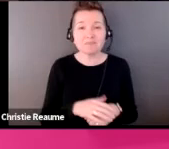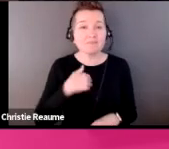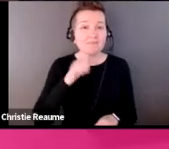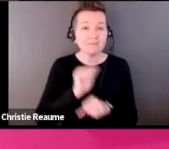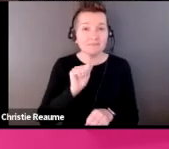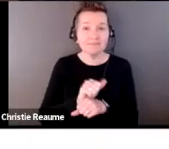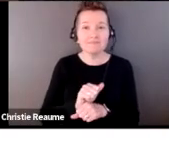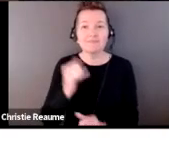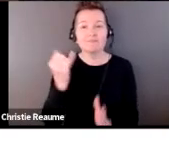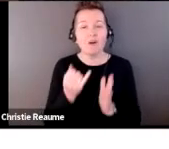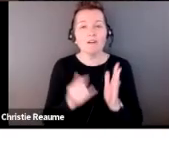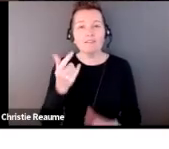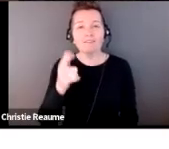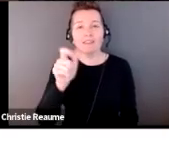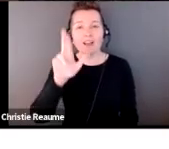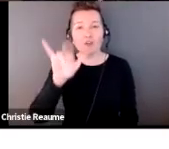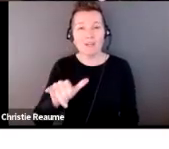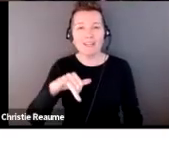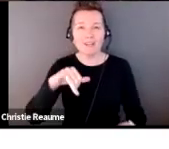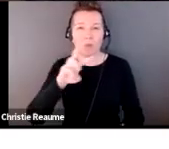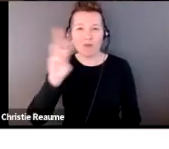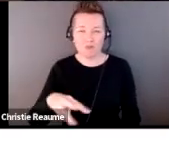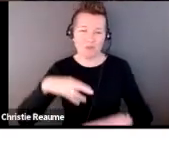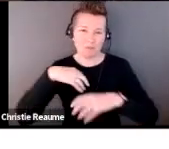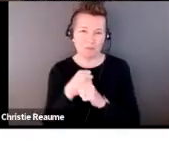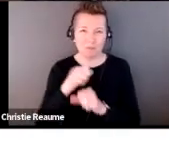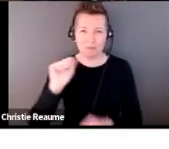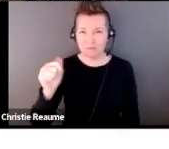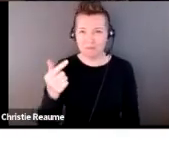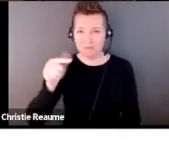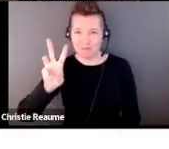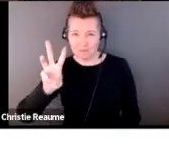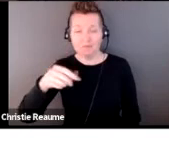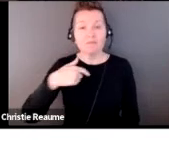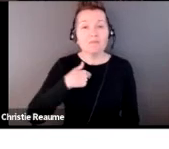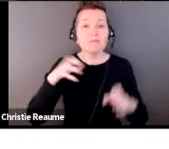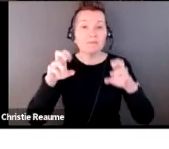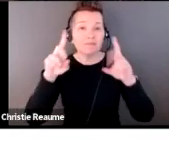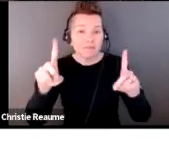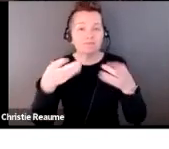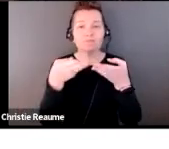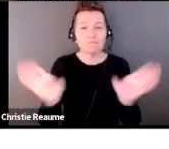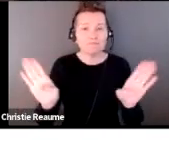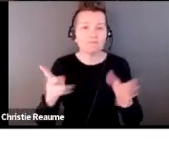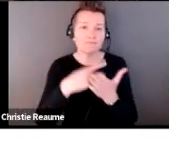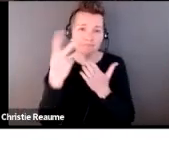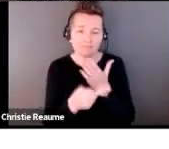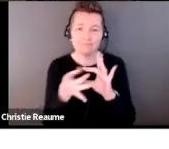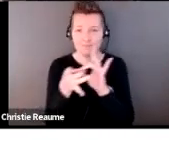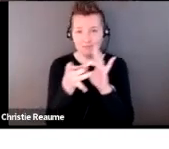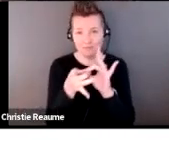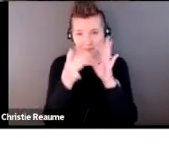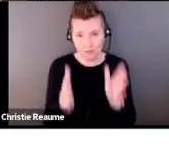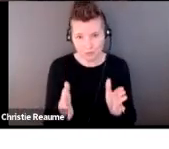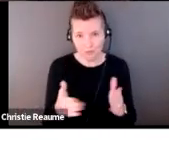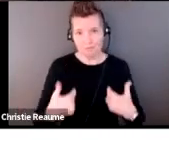Art Gallery of Windsor. I'm the Education and Public Programs Coordinator and I'd